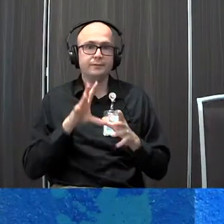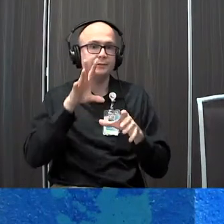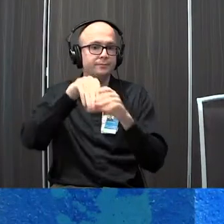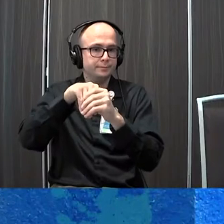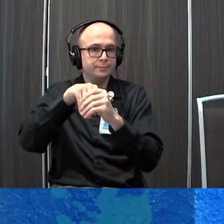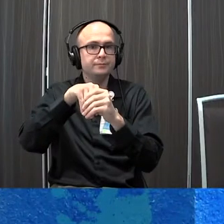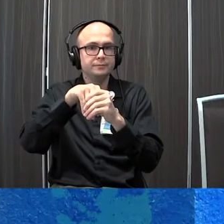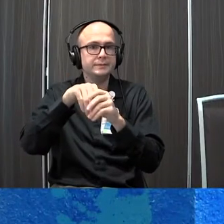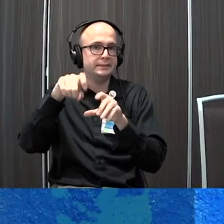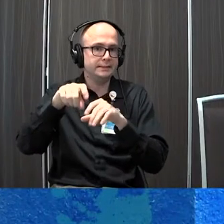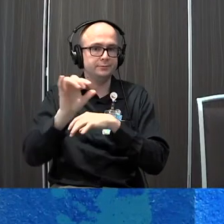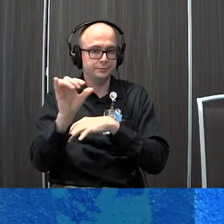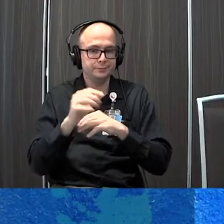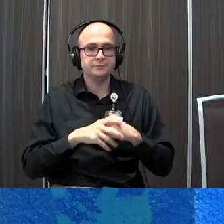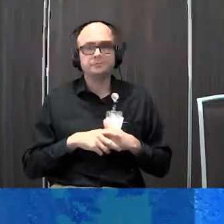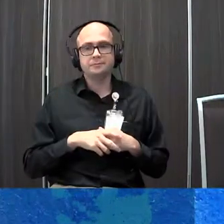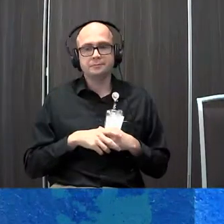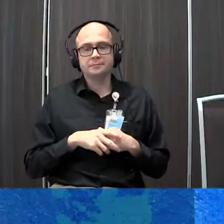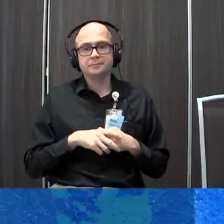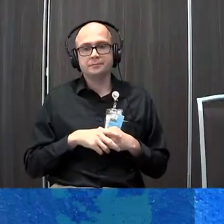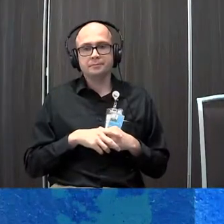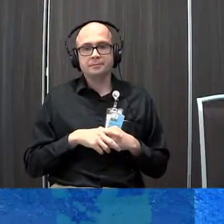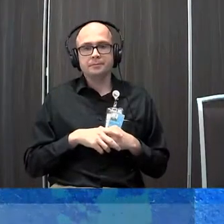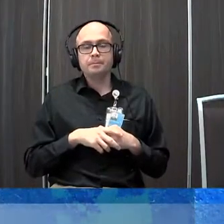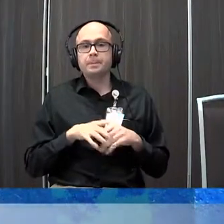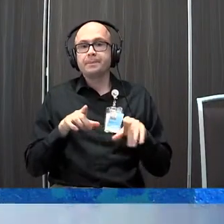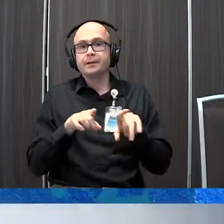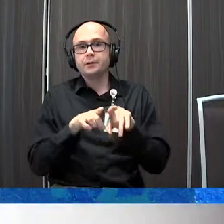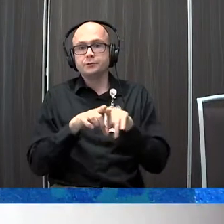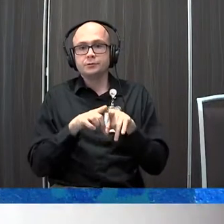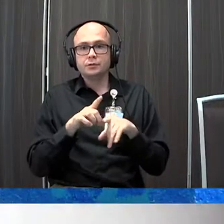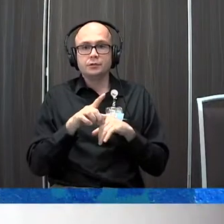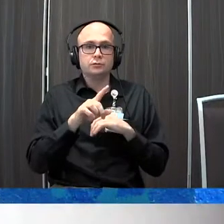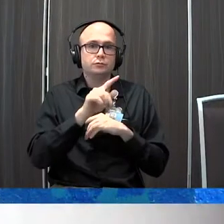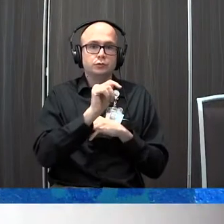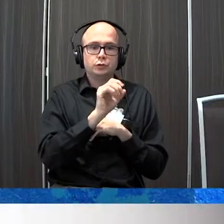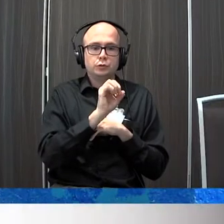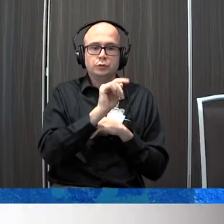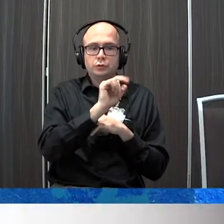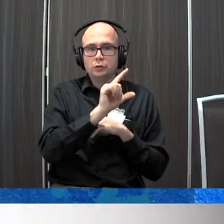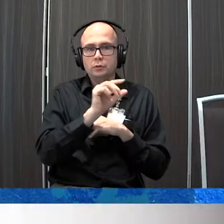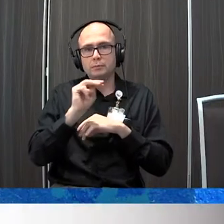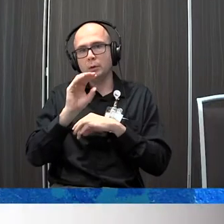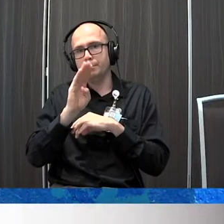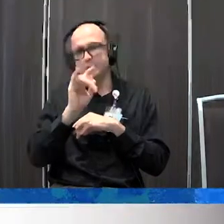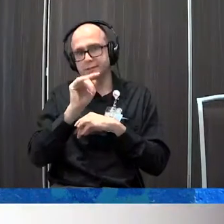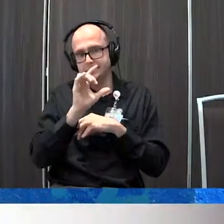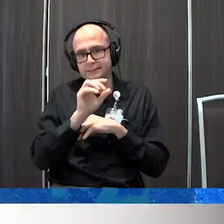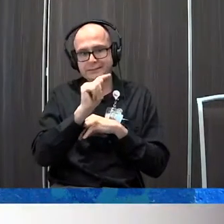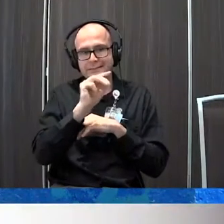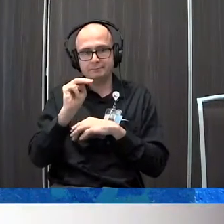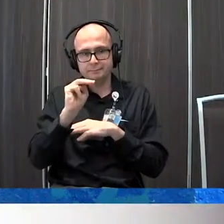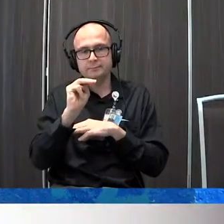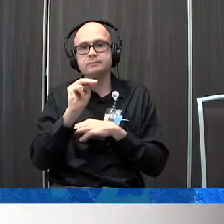needs of the children we also take a total mobility approach there's a lot of research that supports early mobility